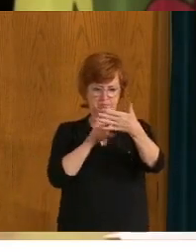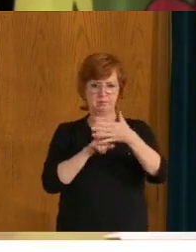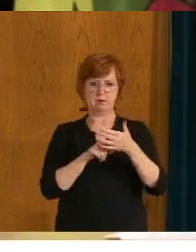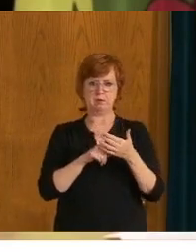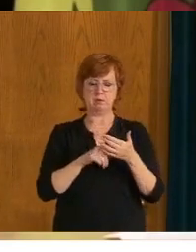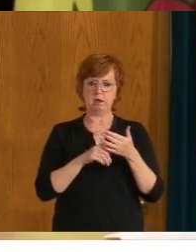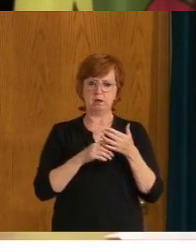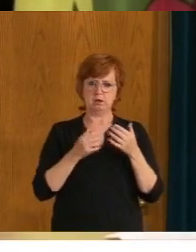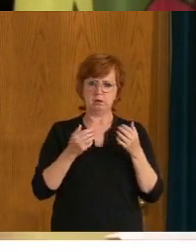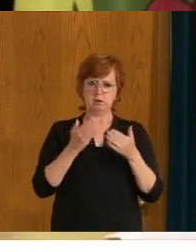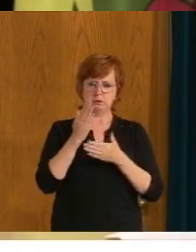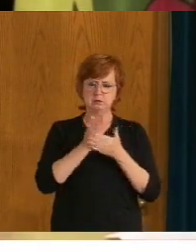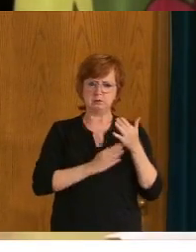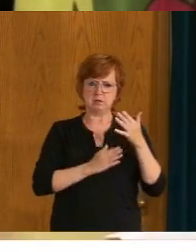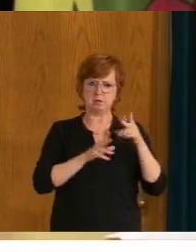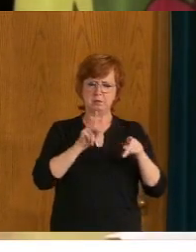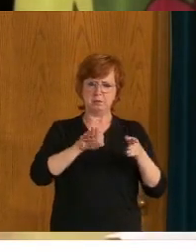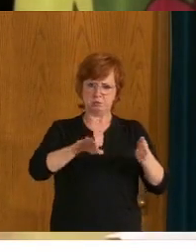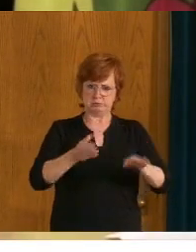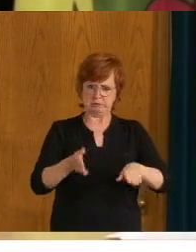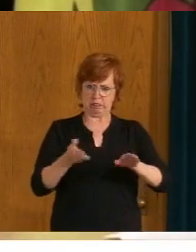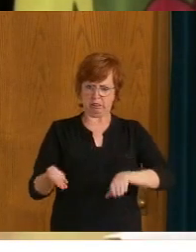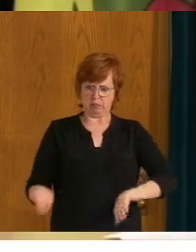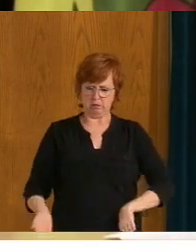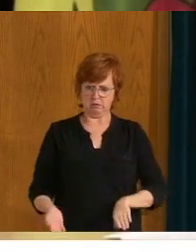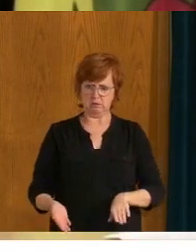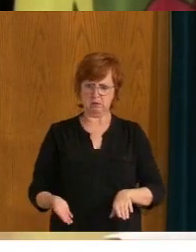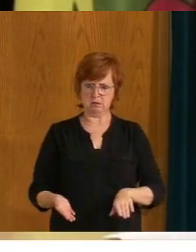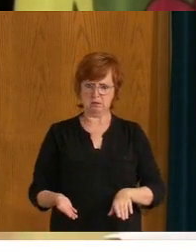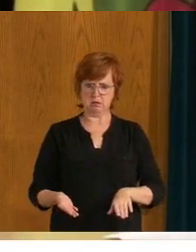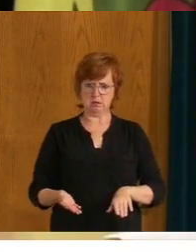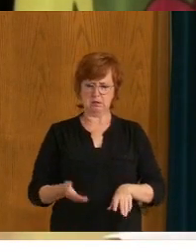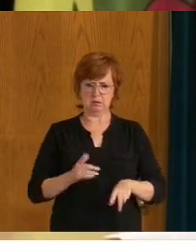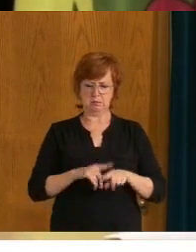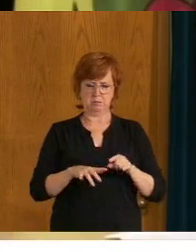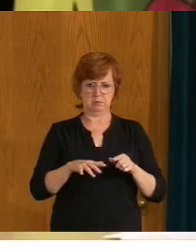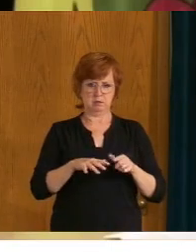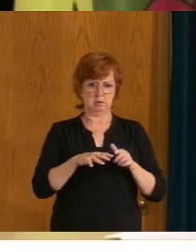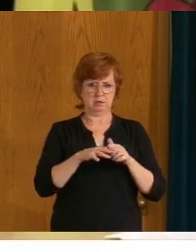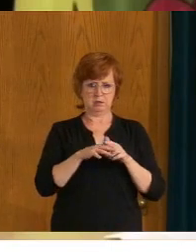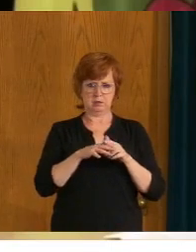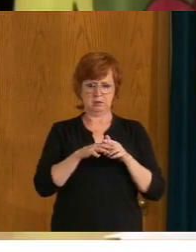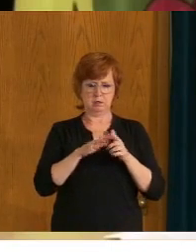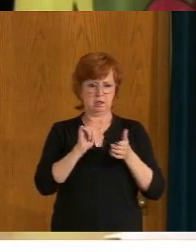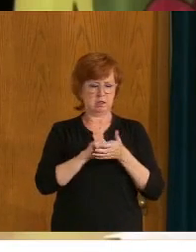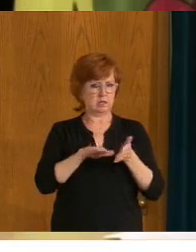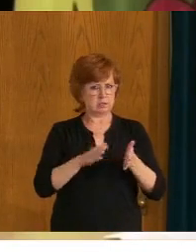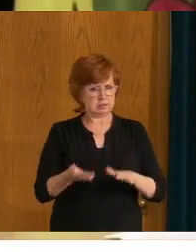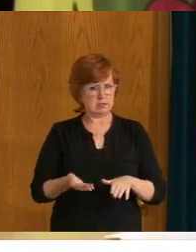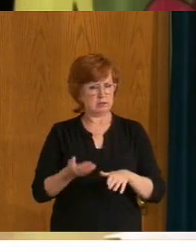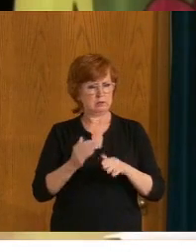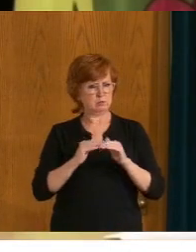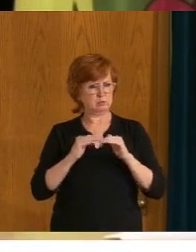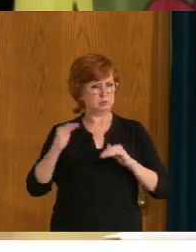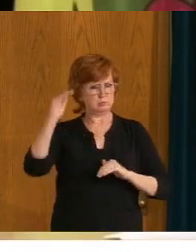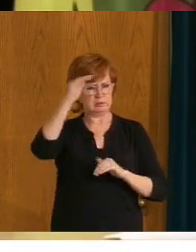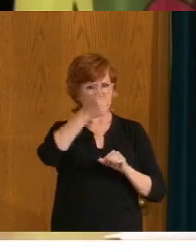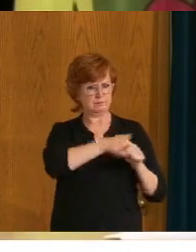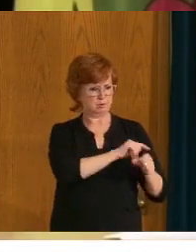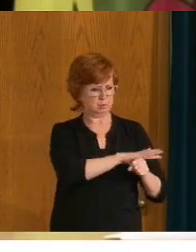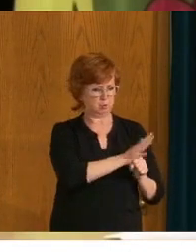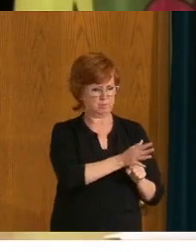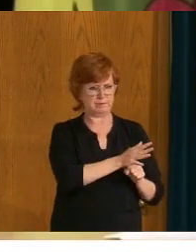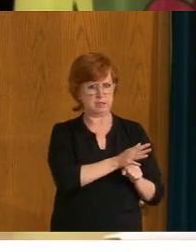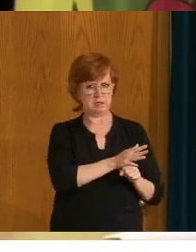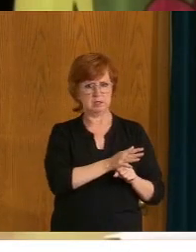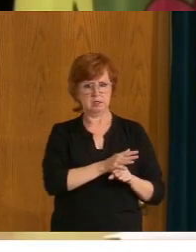that can't be accounted for just through the COVID-19 numbers that we've already reported. Uh, and, and, and, and here